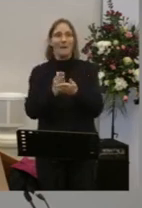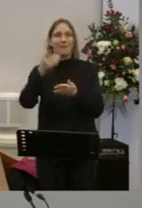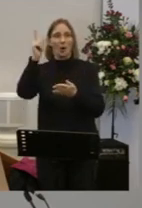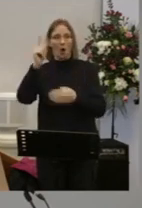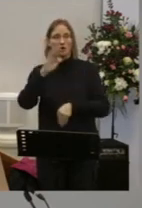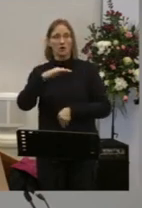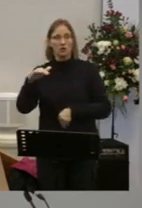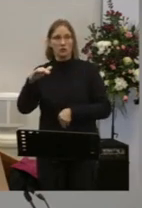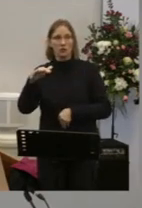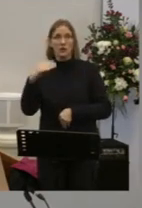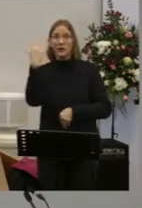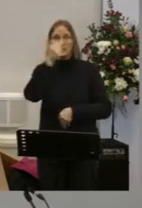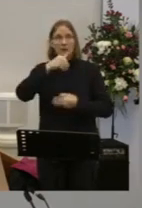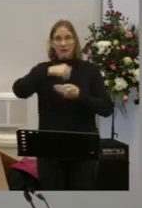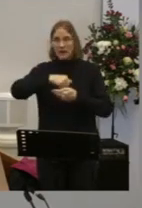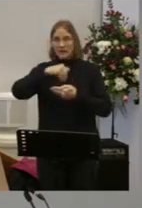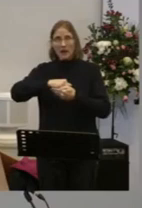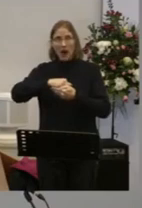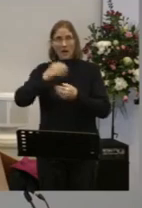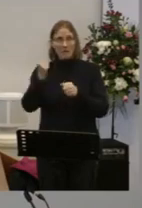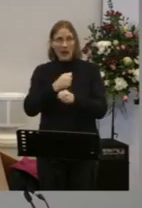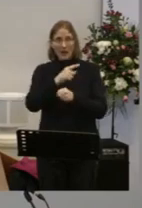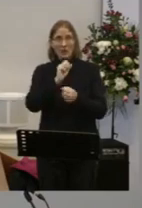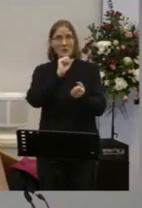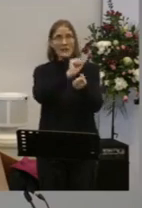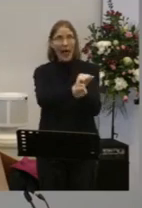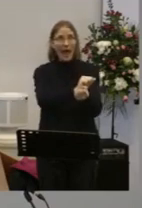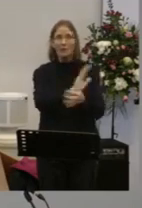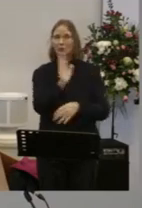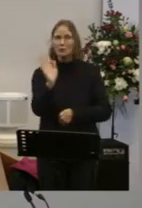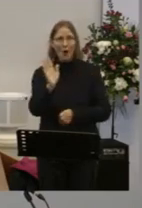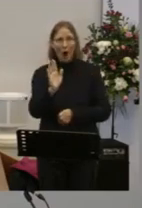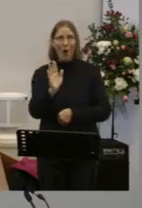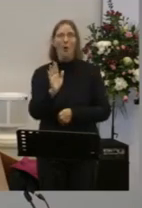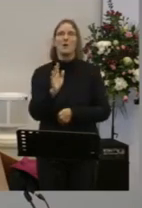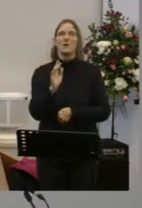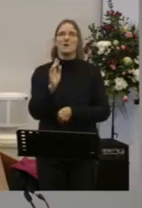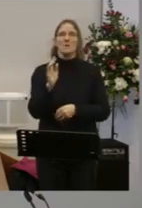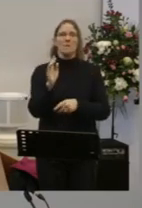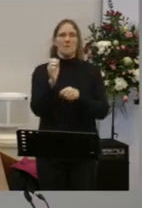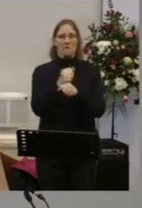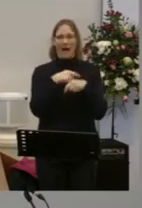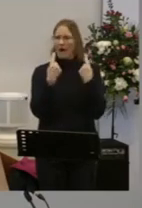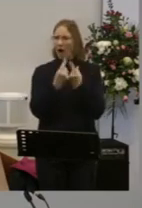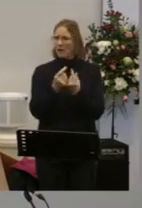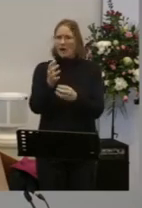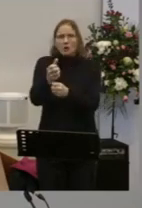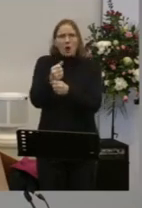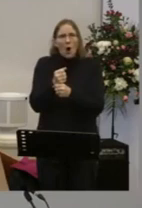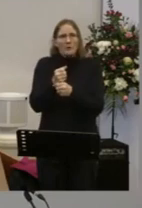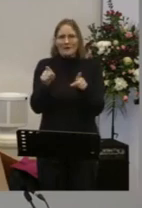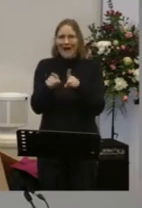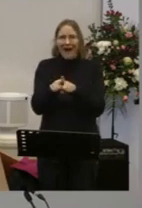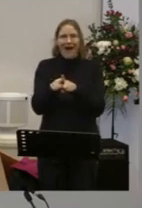The Spirit you received Brought about your adoption To sonship We are adopted Into God's family As a result